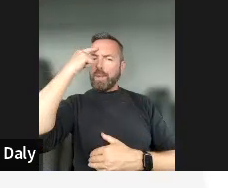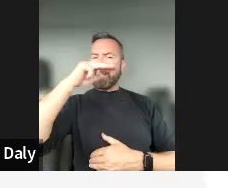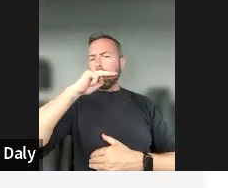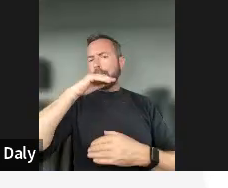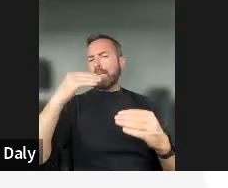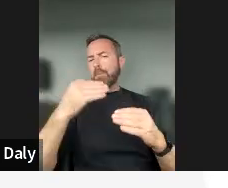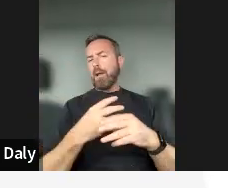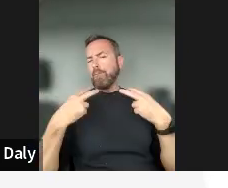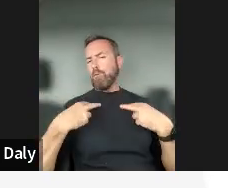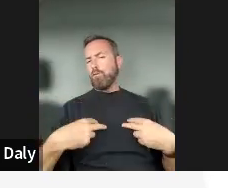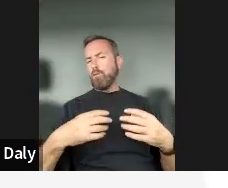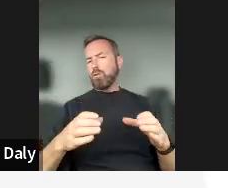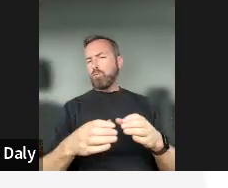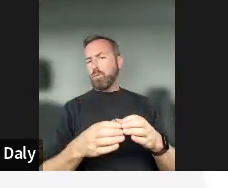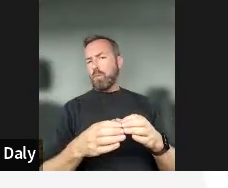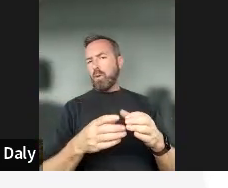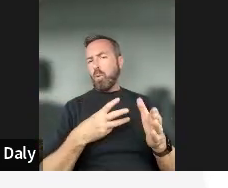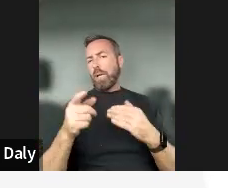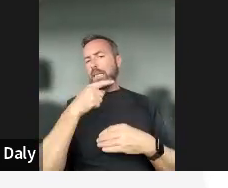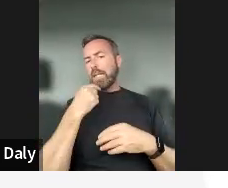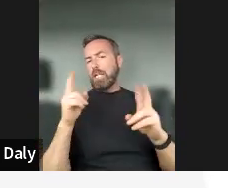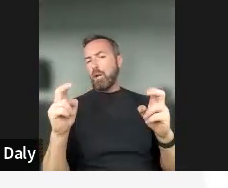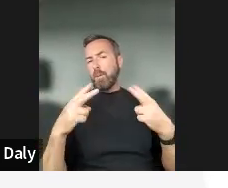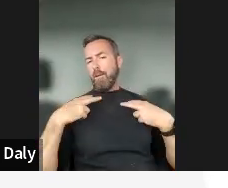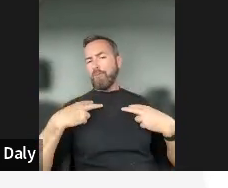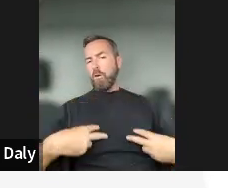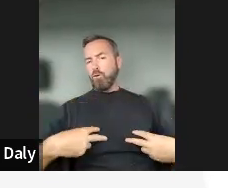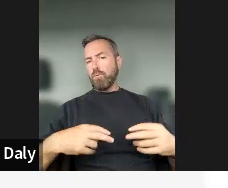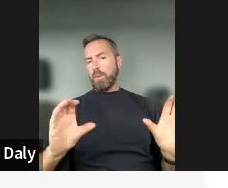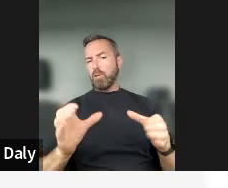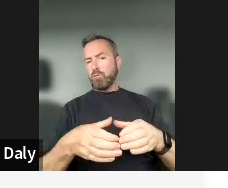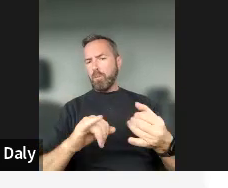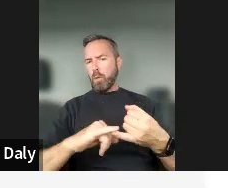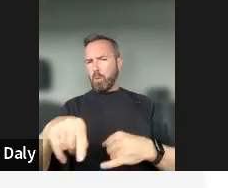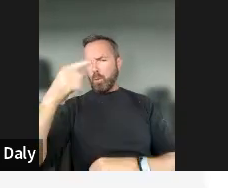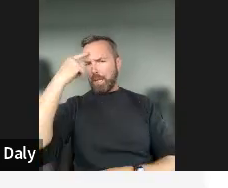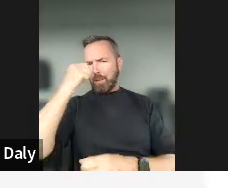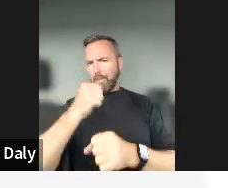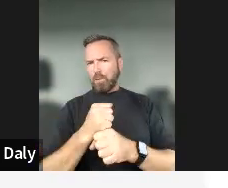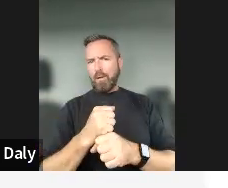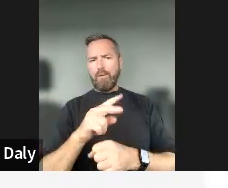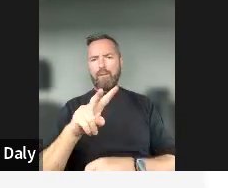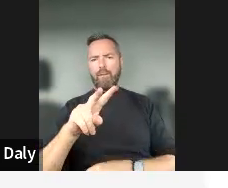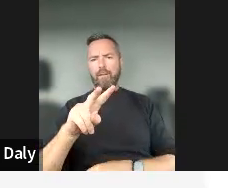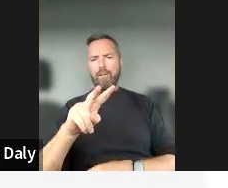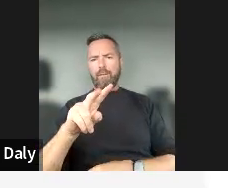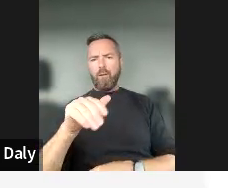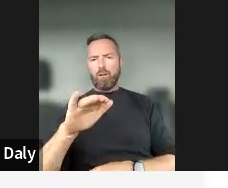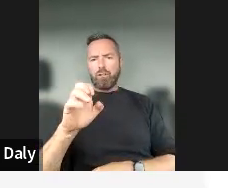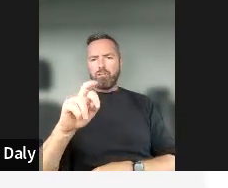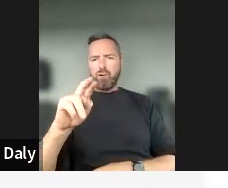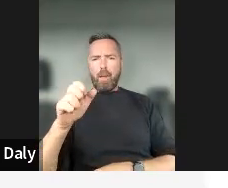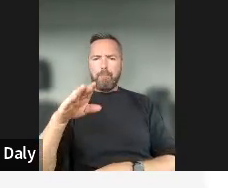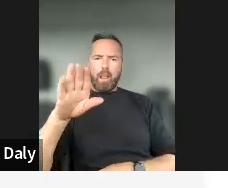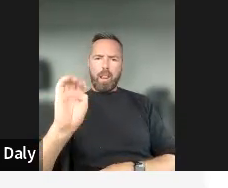society? When I say, when I say vulnerable groups, who do you immediately think of and, or please list the